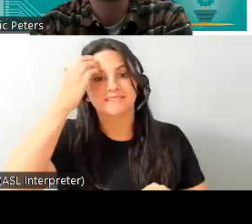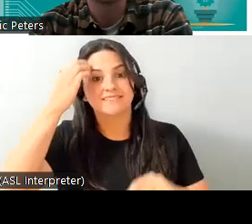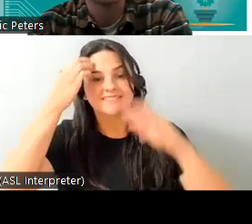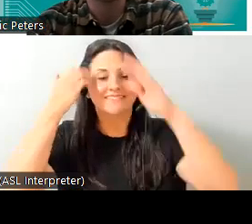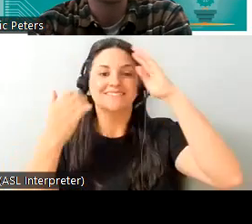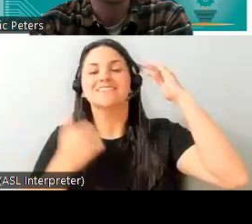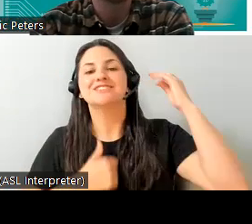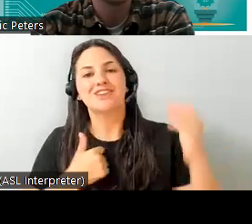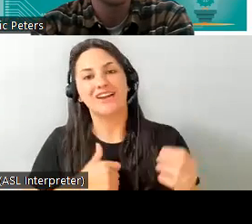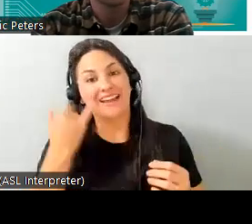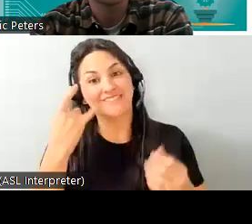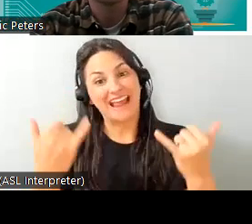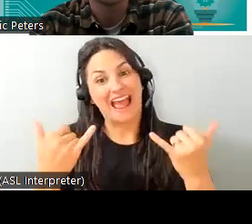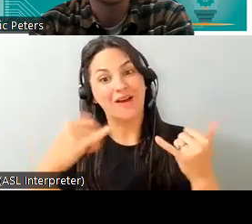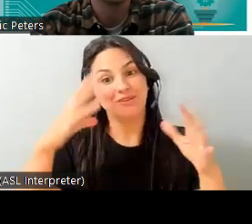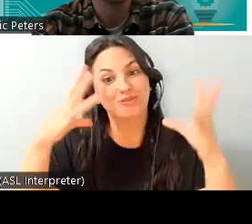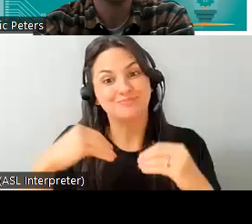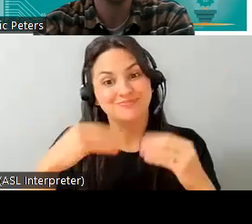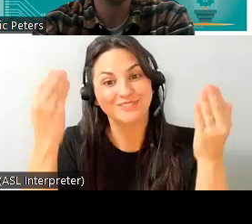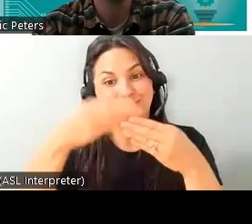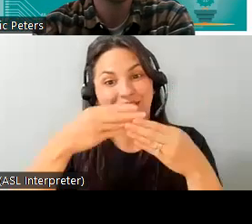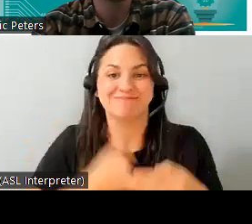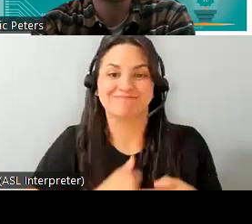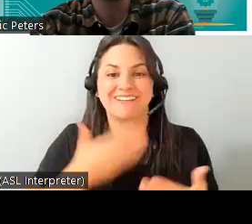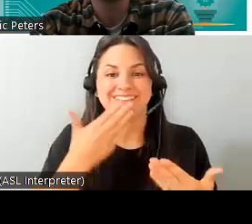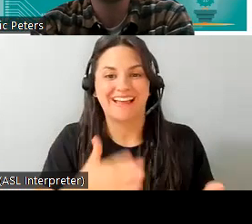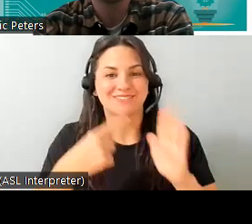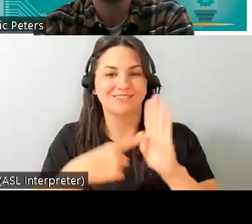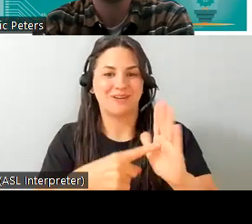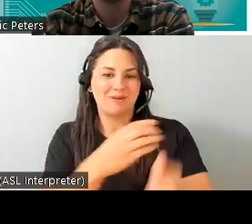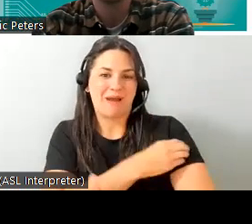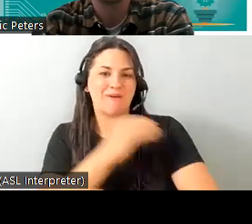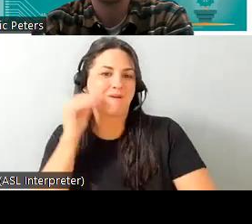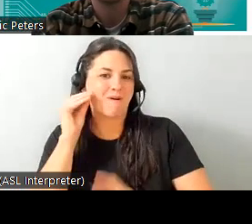demonstrating the power of home automation next slide please